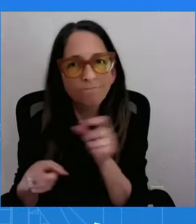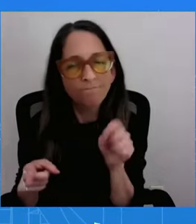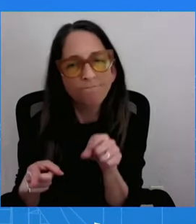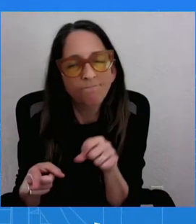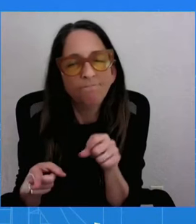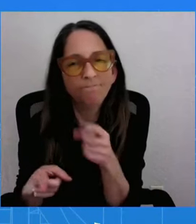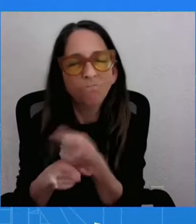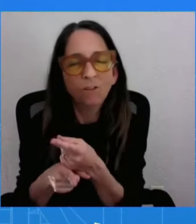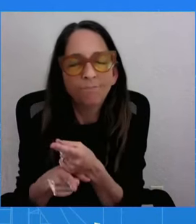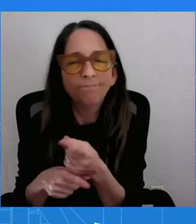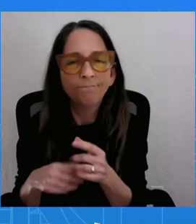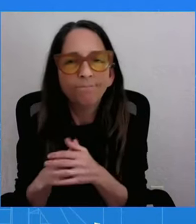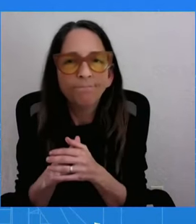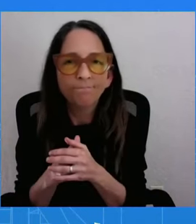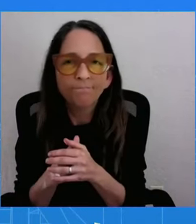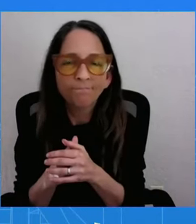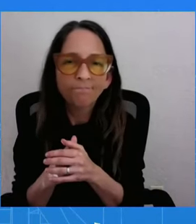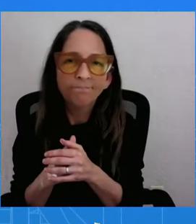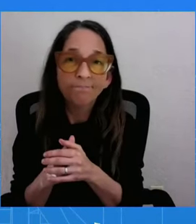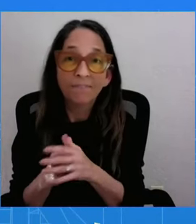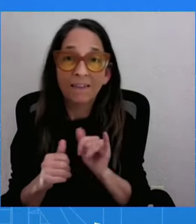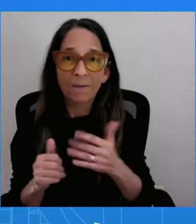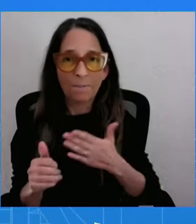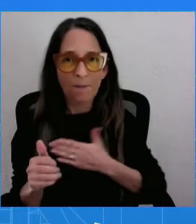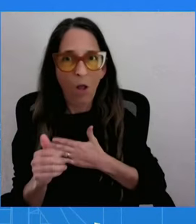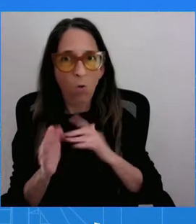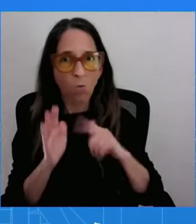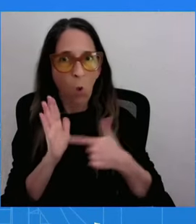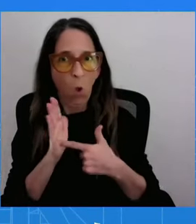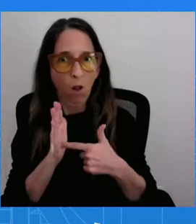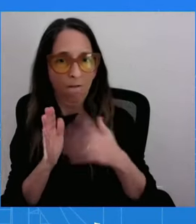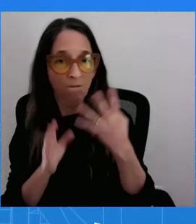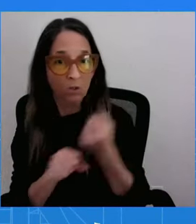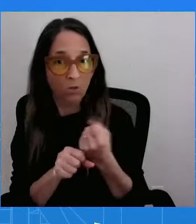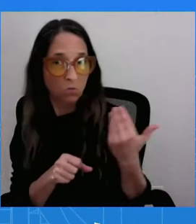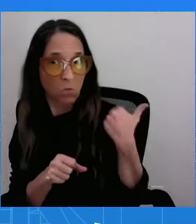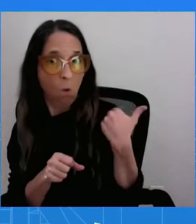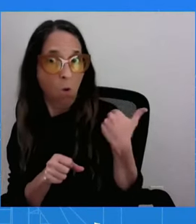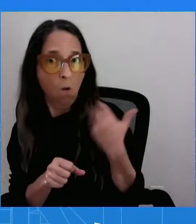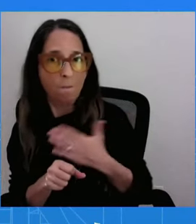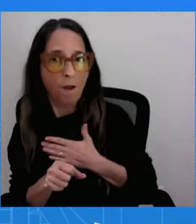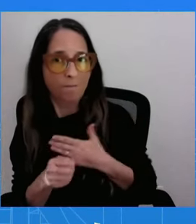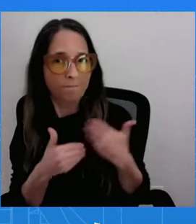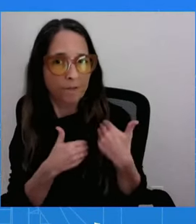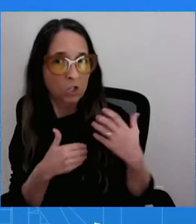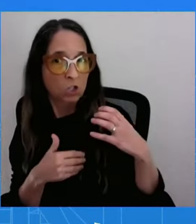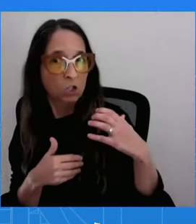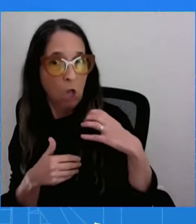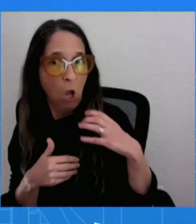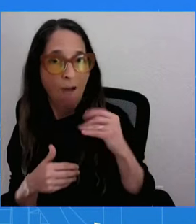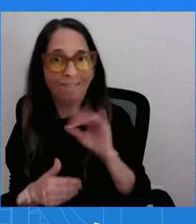That was my role four years ago. I was the Chief of Staff to the running mate, obviously, who is now the Vice President.